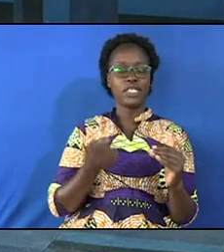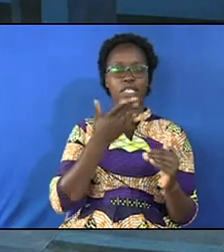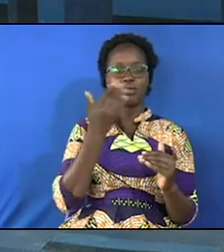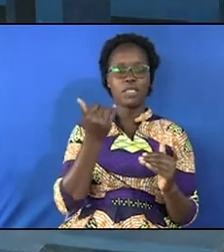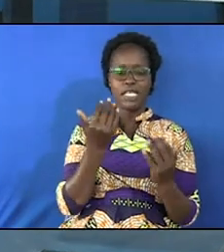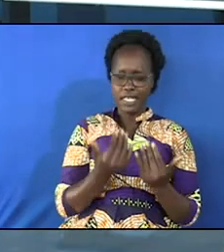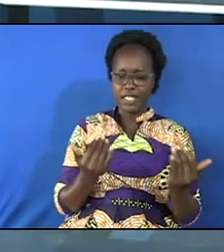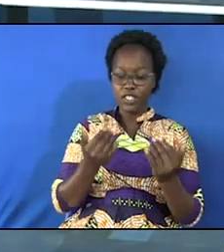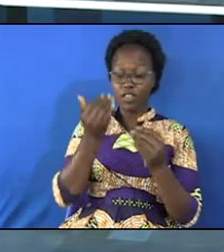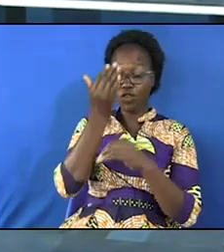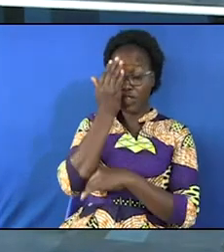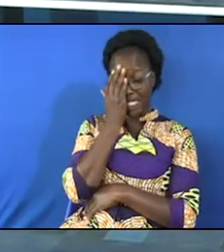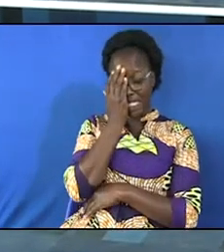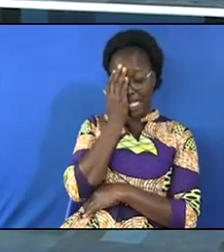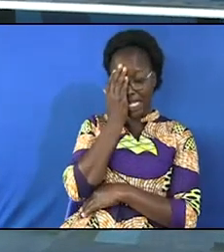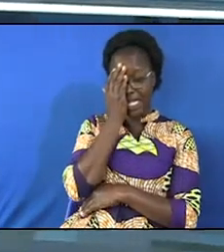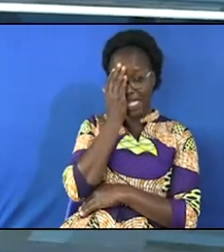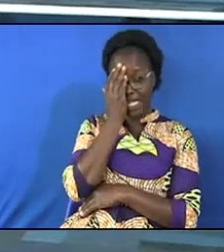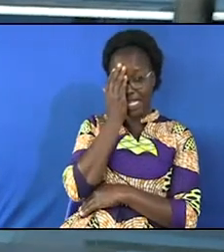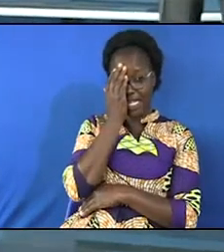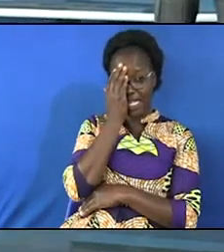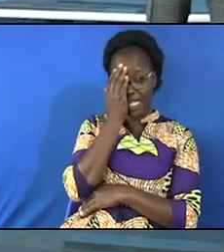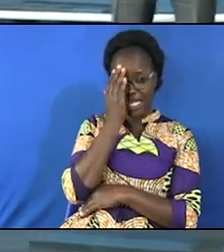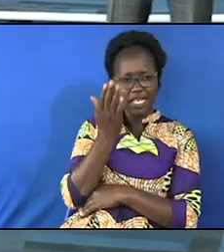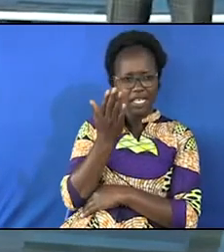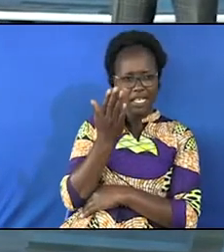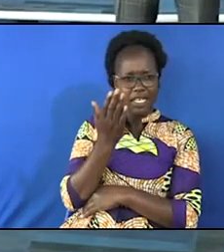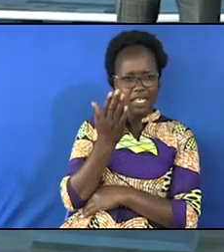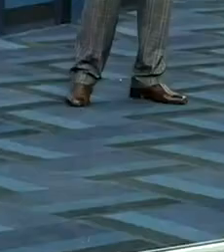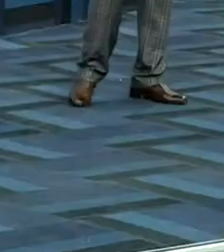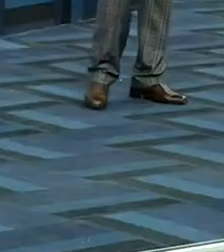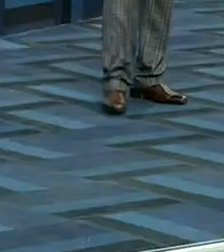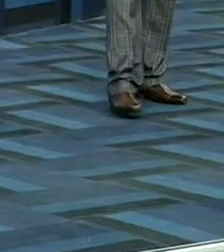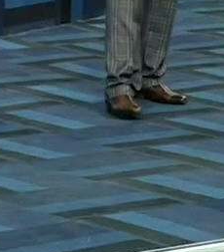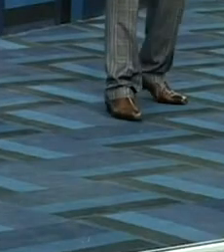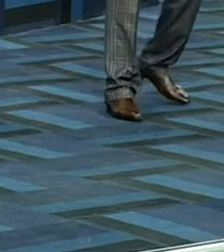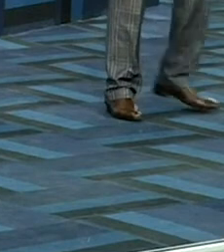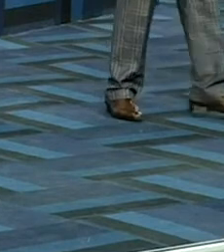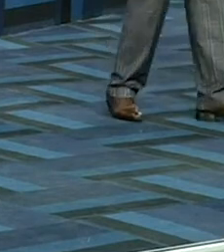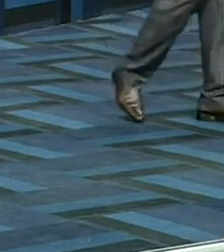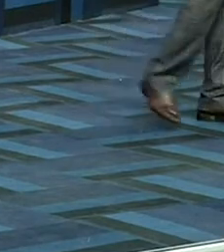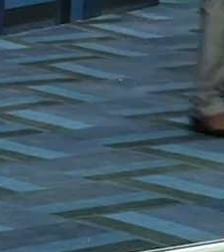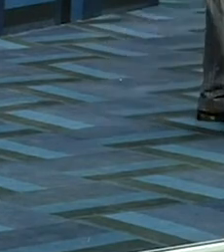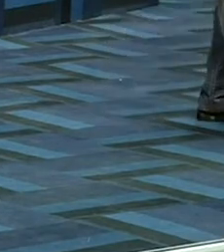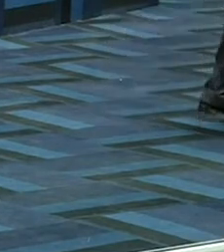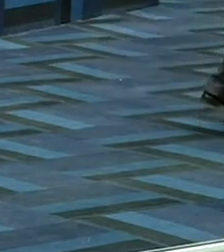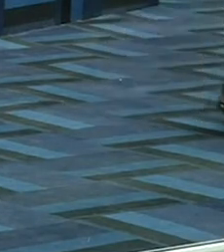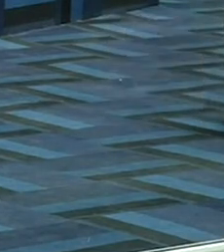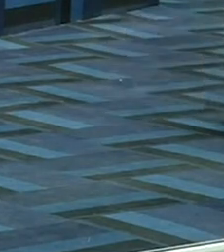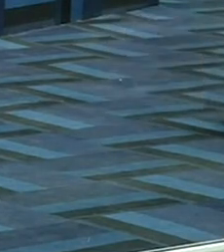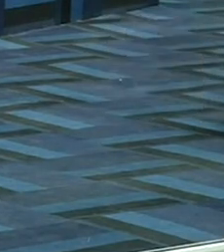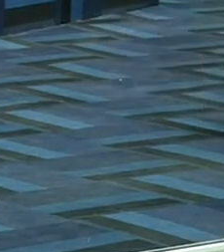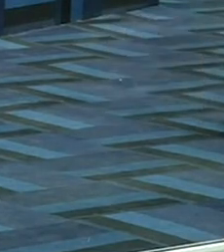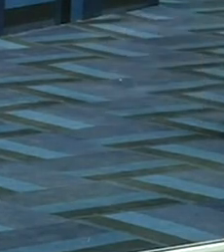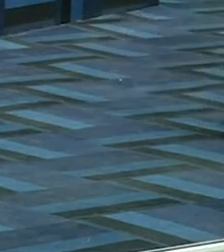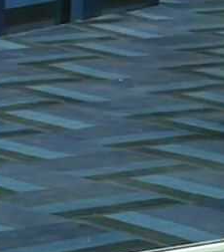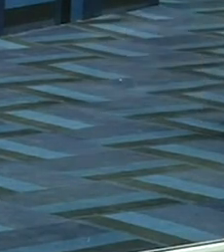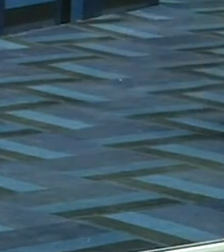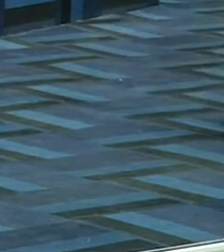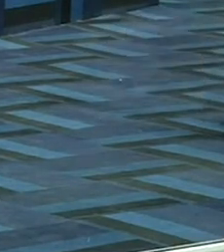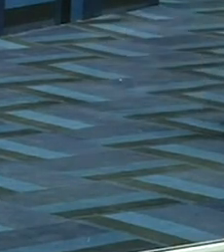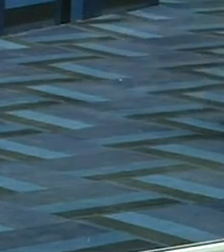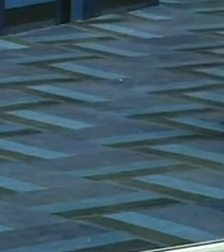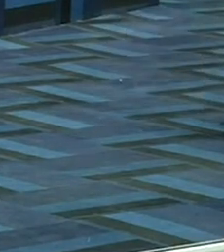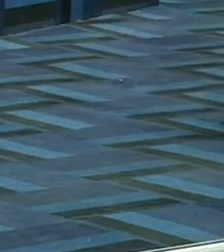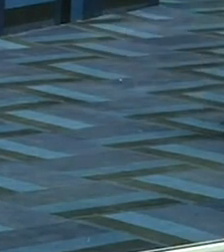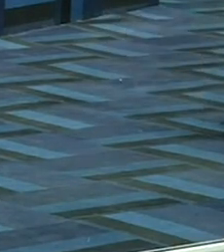the children of Israel were evil before God actually many of them were worshipping